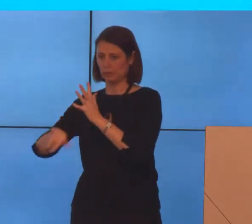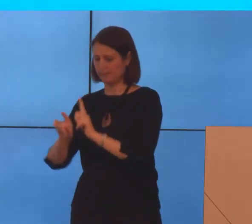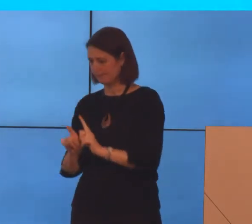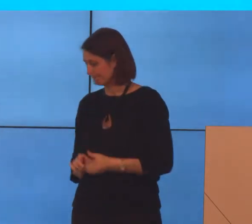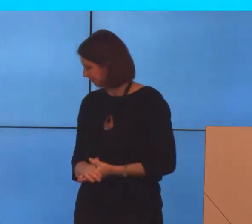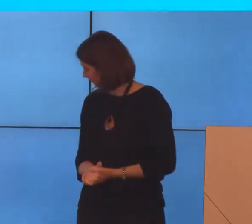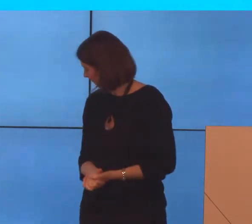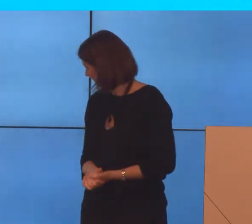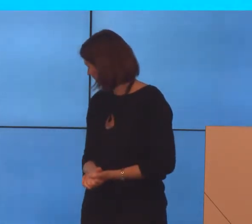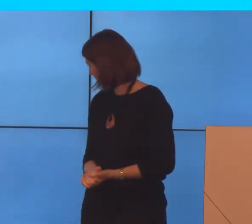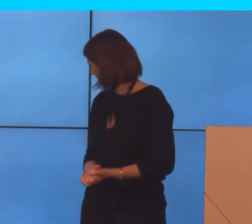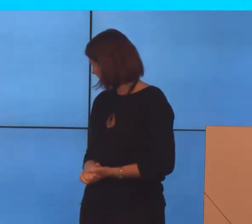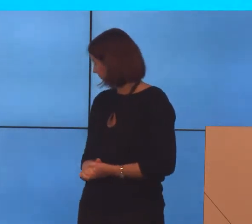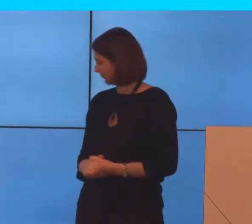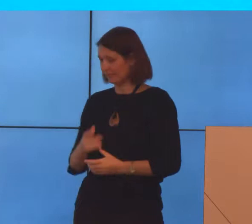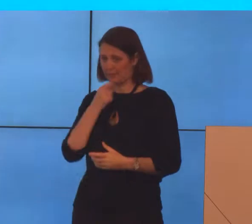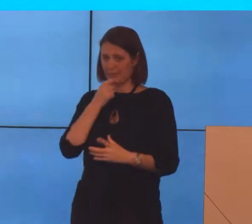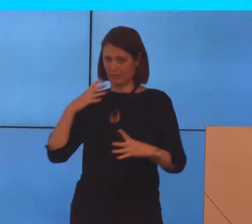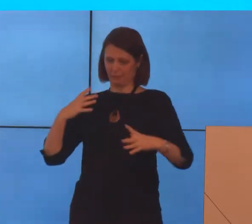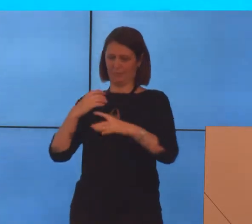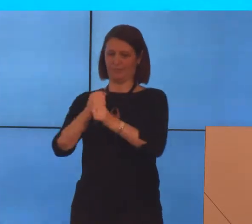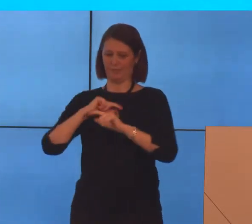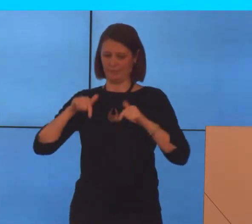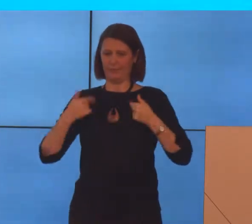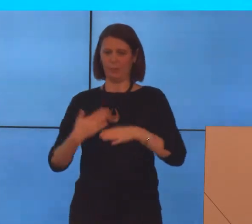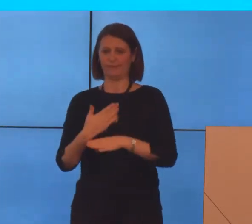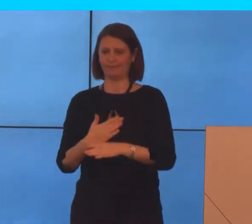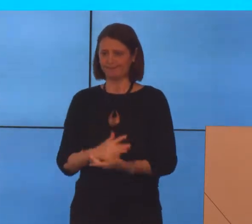So, that's a bit of an overview of our work.